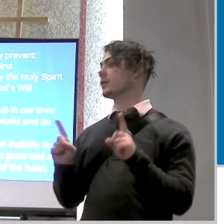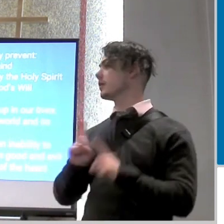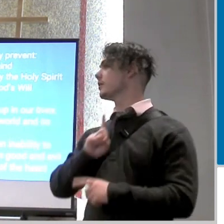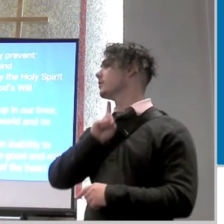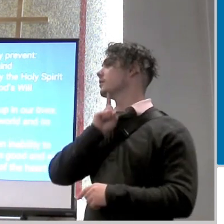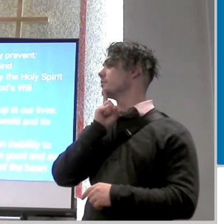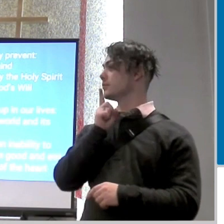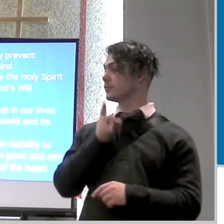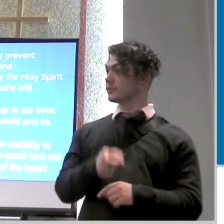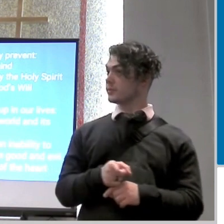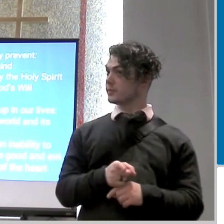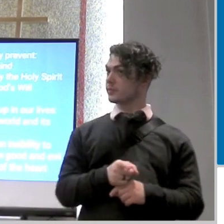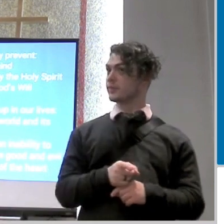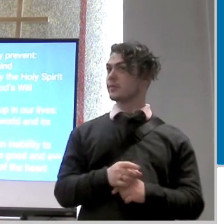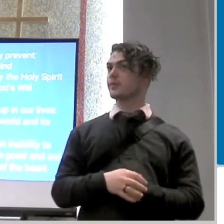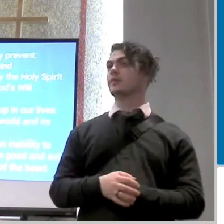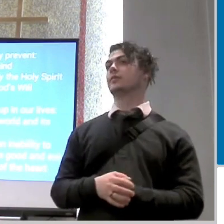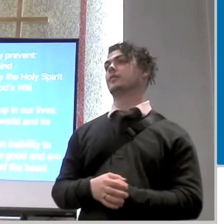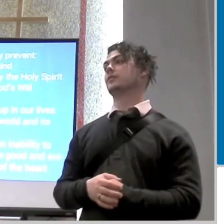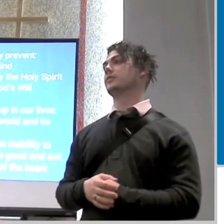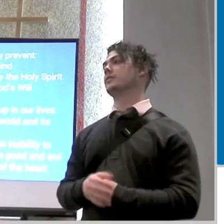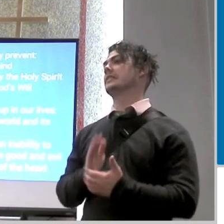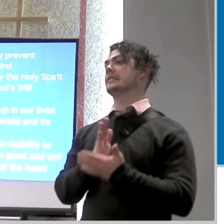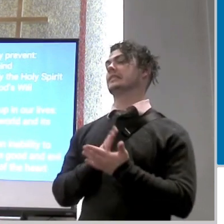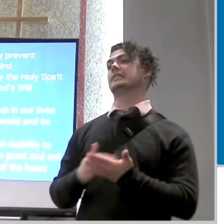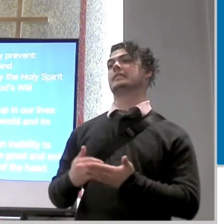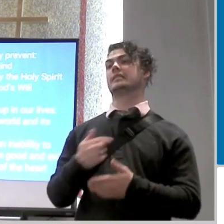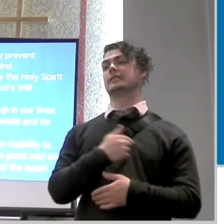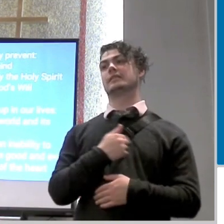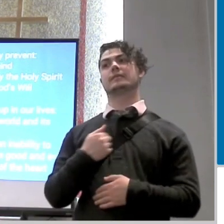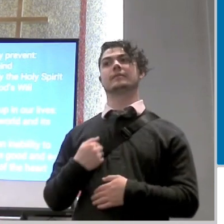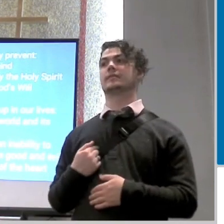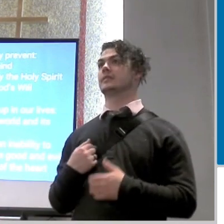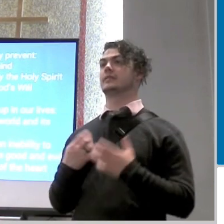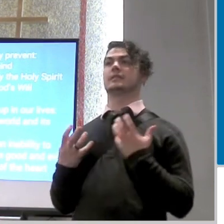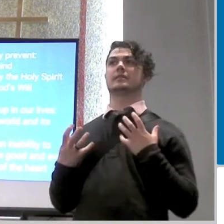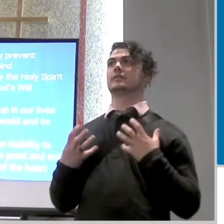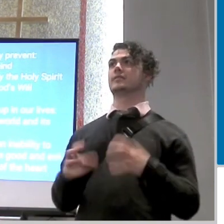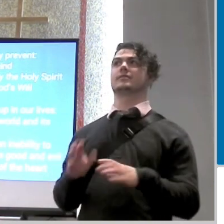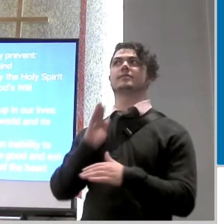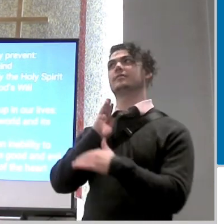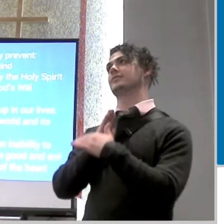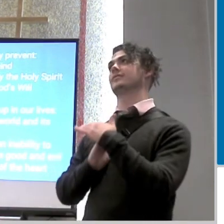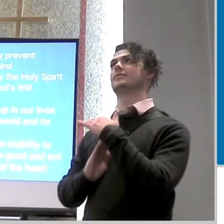when april 15th rolls around we're like hmm do i report this or not